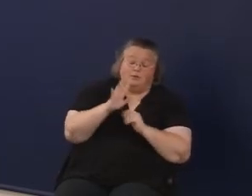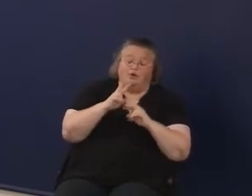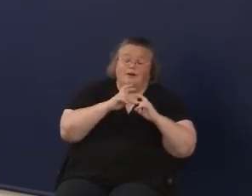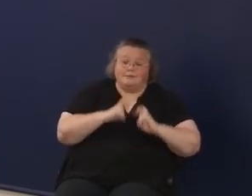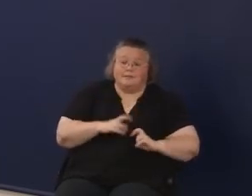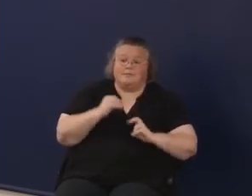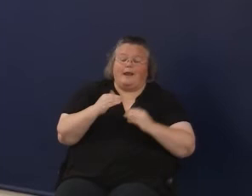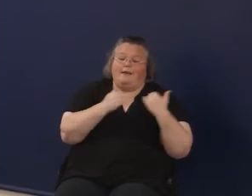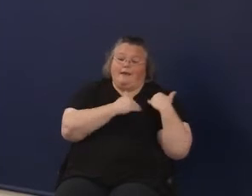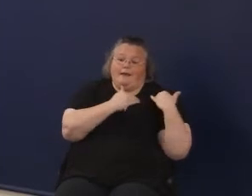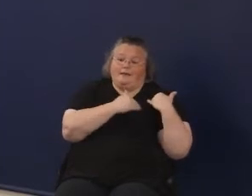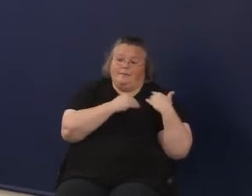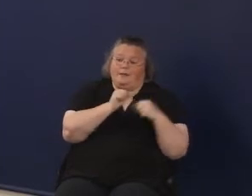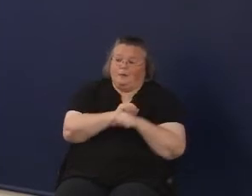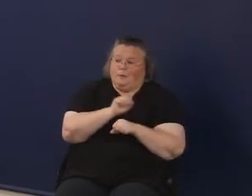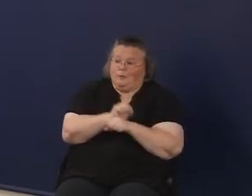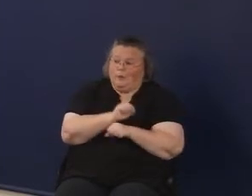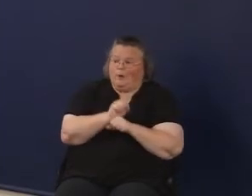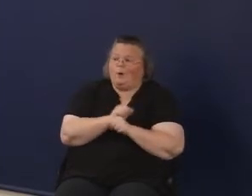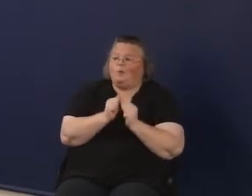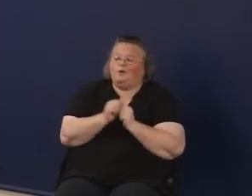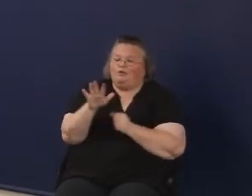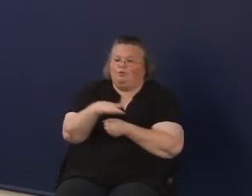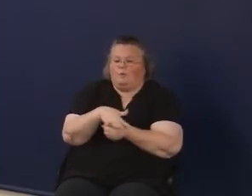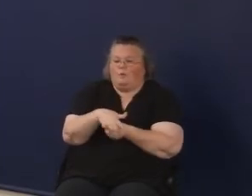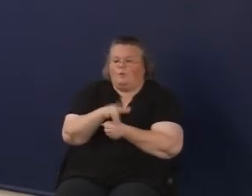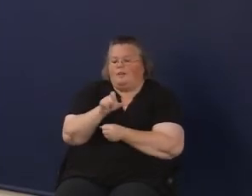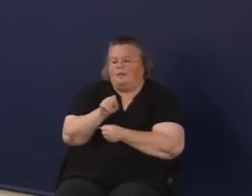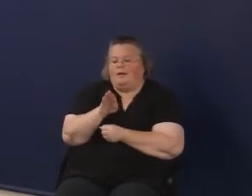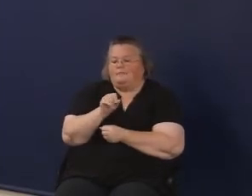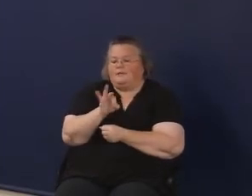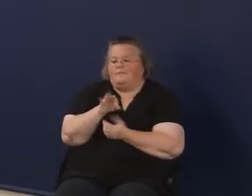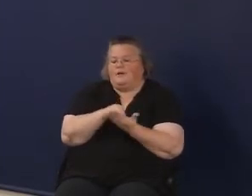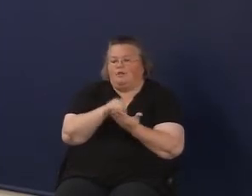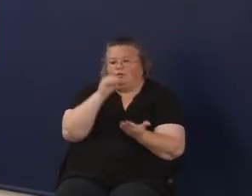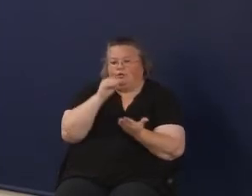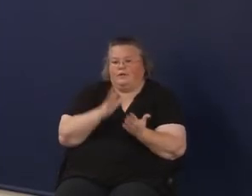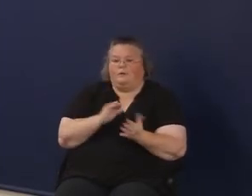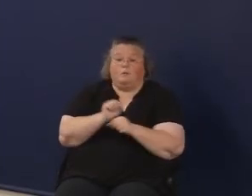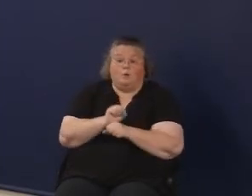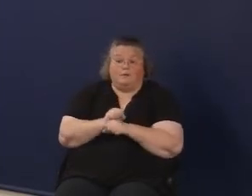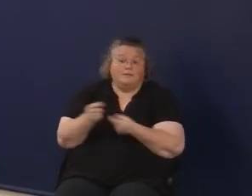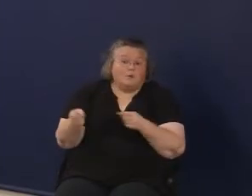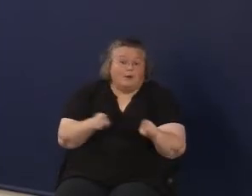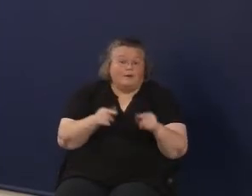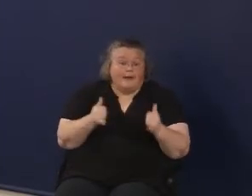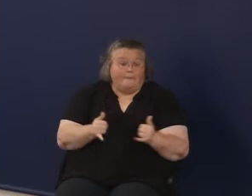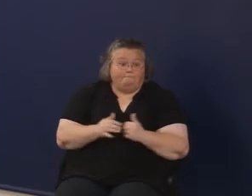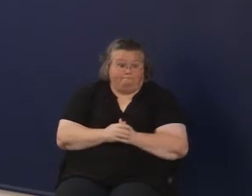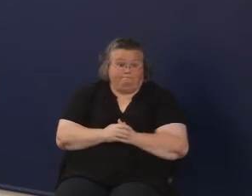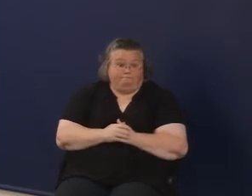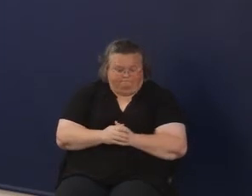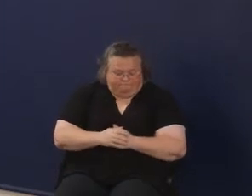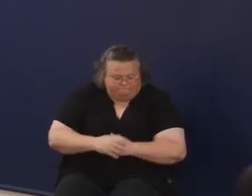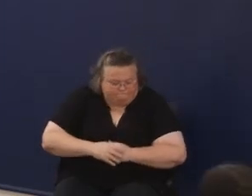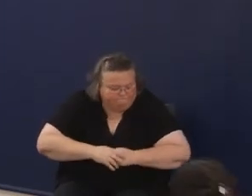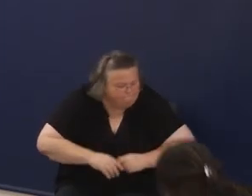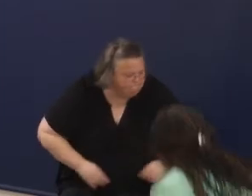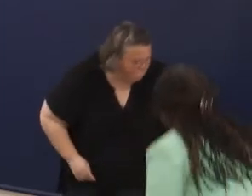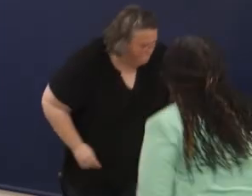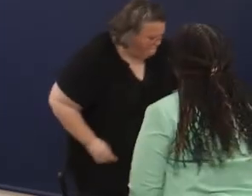already underway through the local labs of learning work that's happening now. And the last,